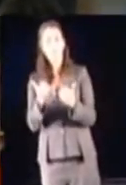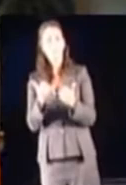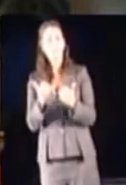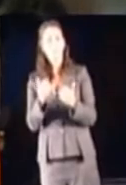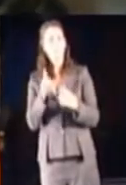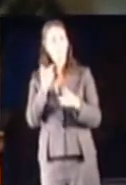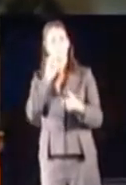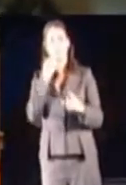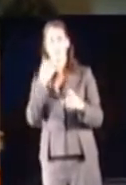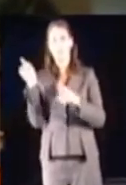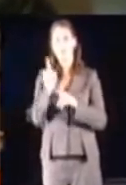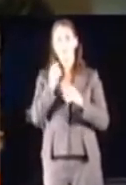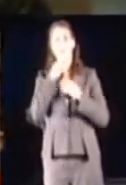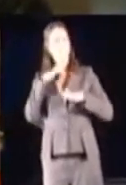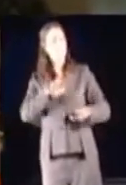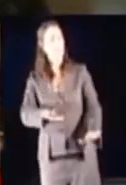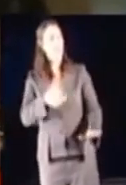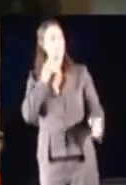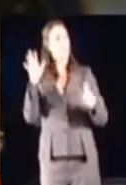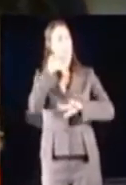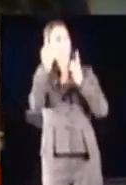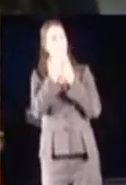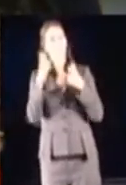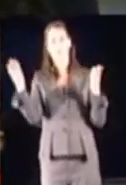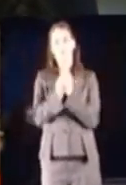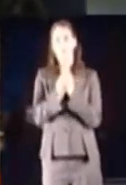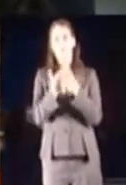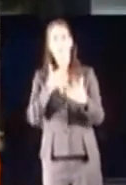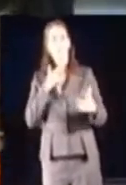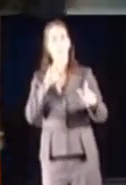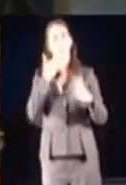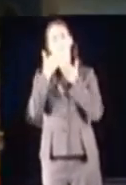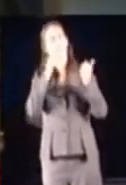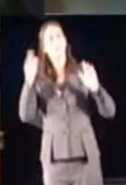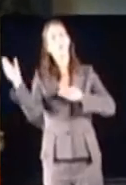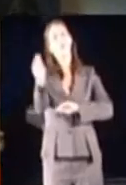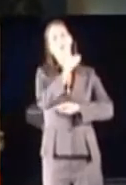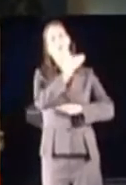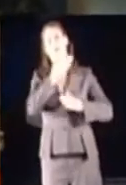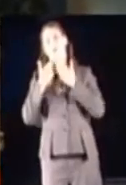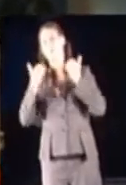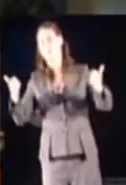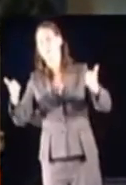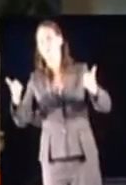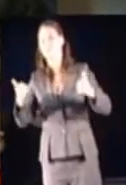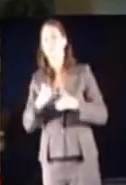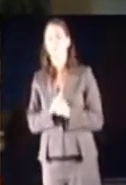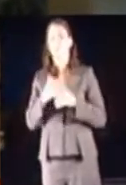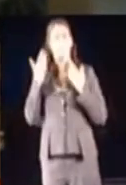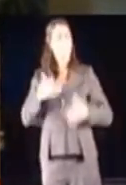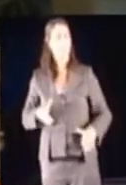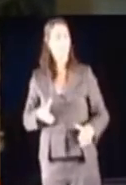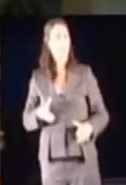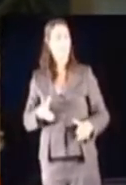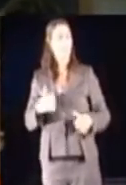You brought me fame and fortune and everything that goes with it. I thank you all. It's been